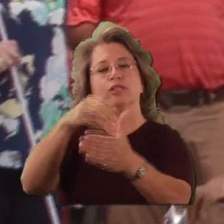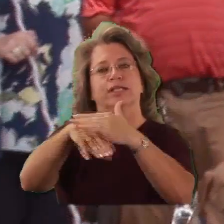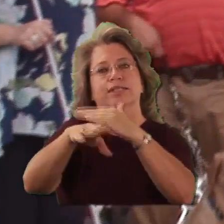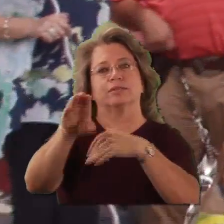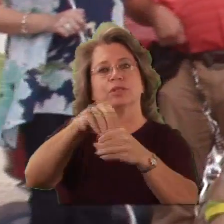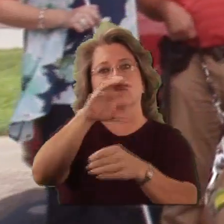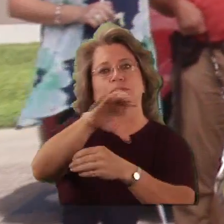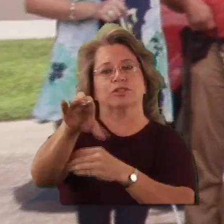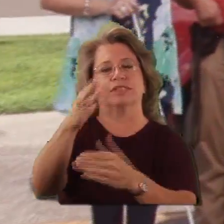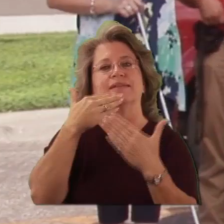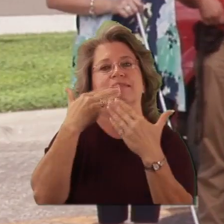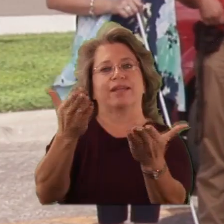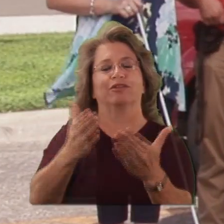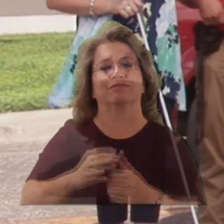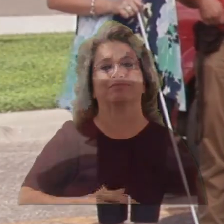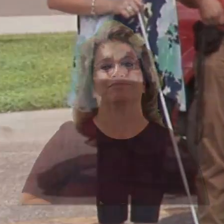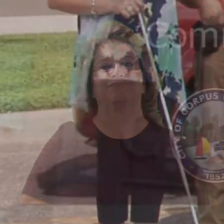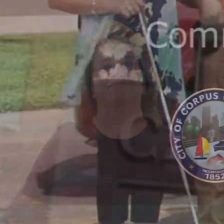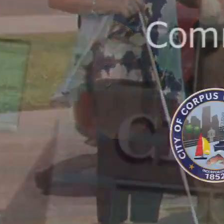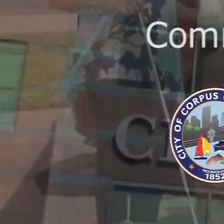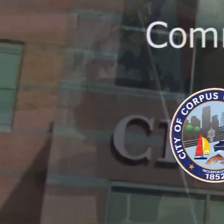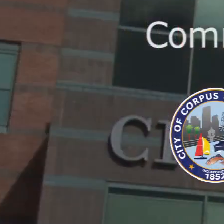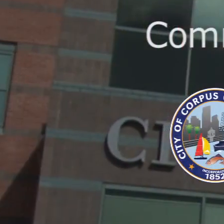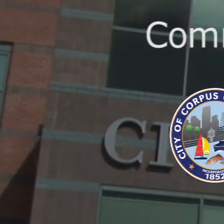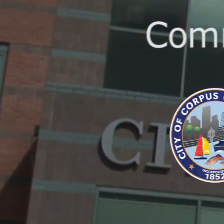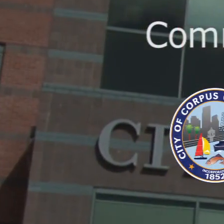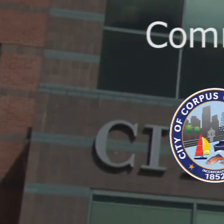accessible in Corpus Christi. Thank you.